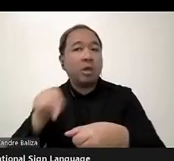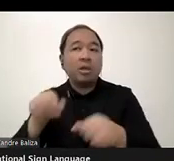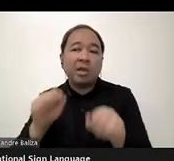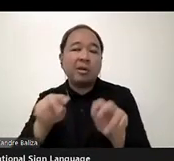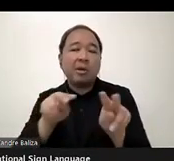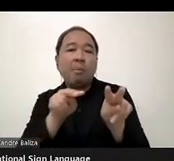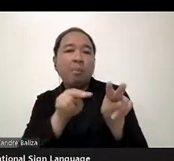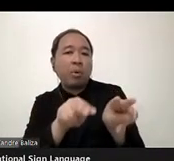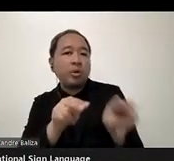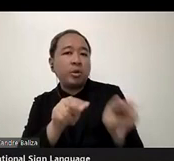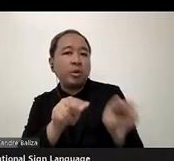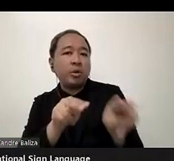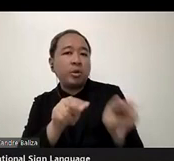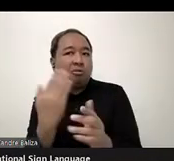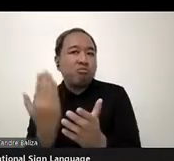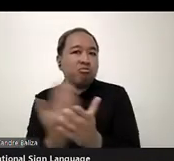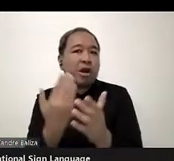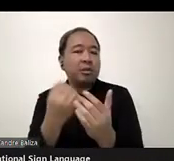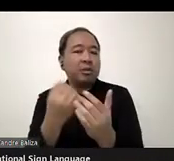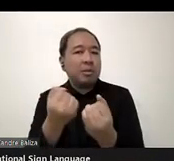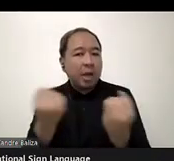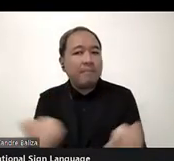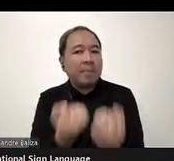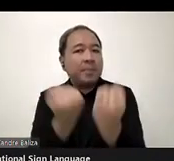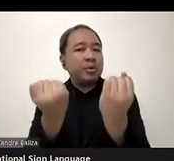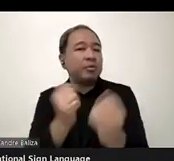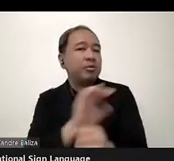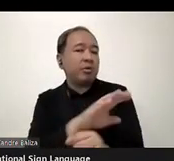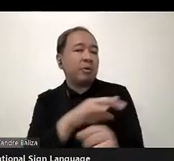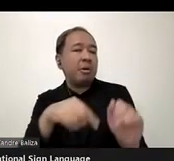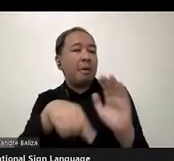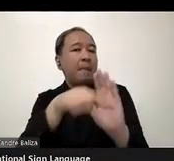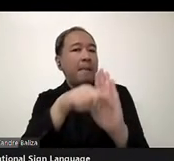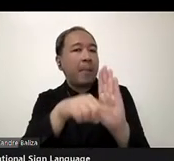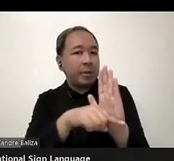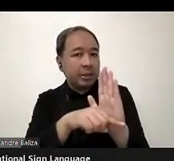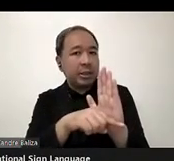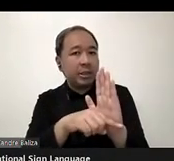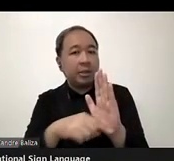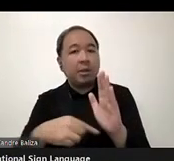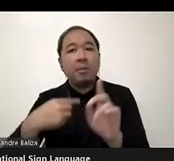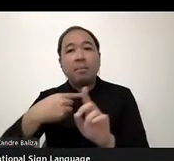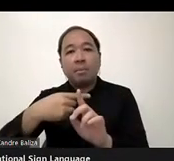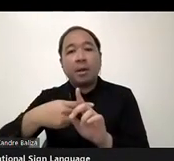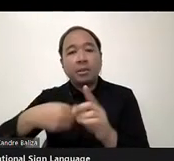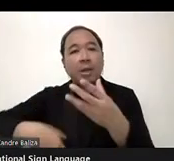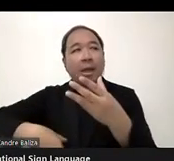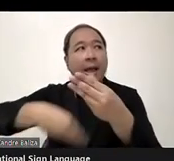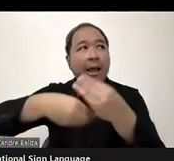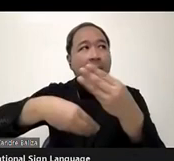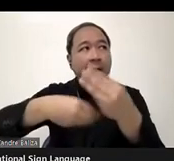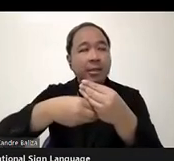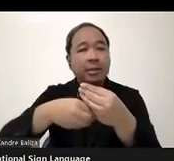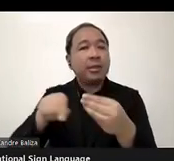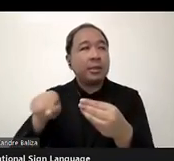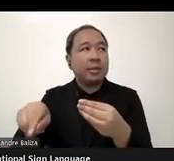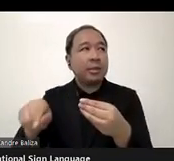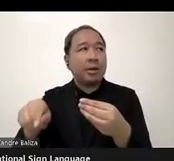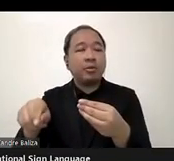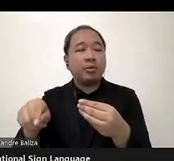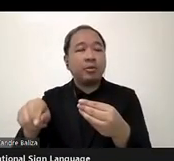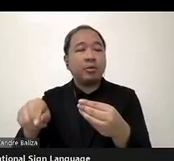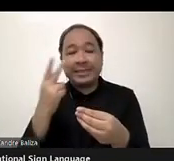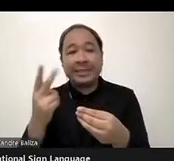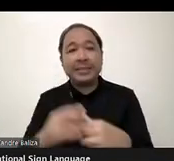implementation of such policies. And I would like to add my plus one to that comment. Thank you.